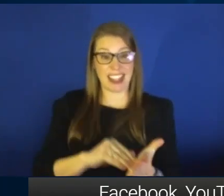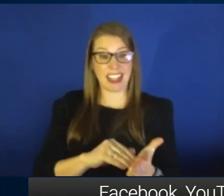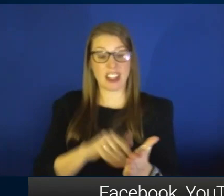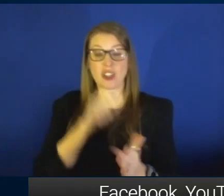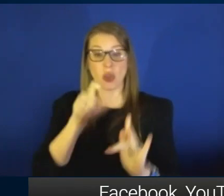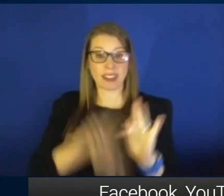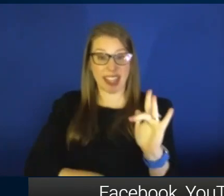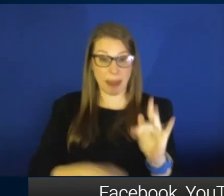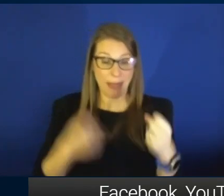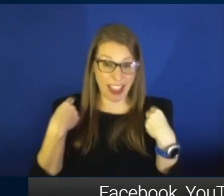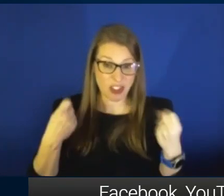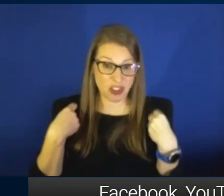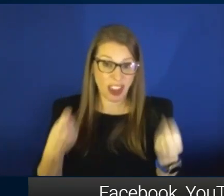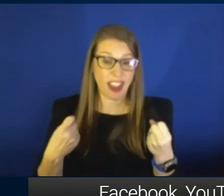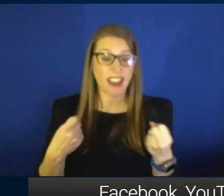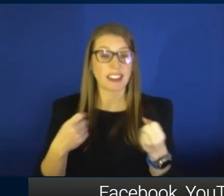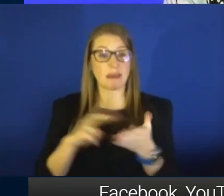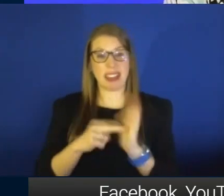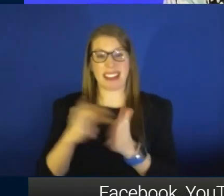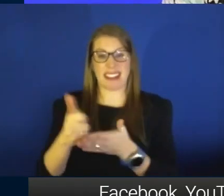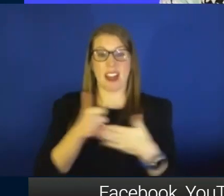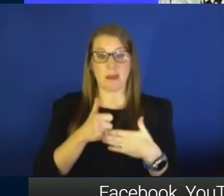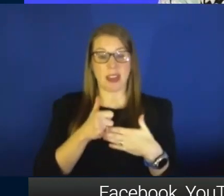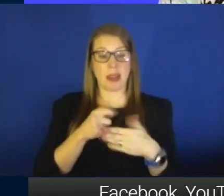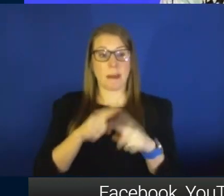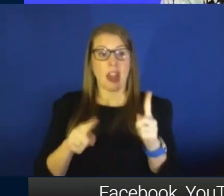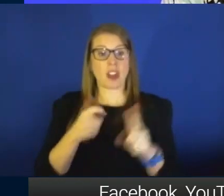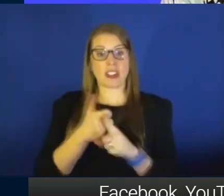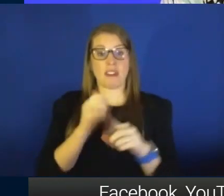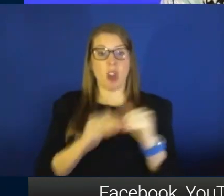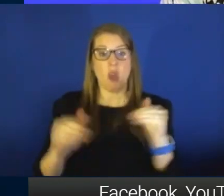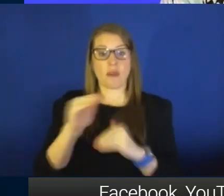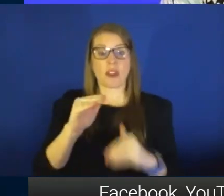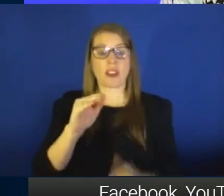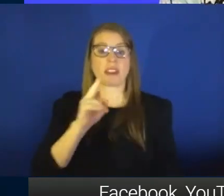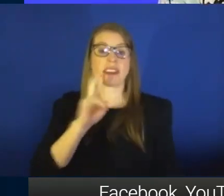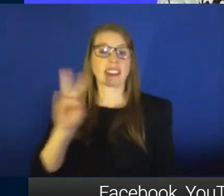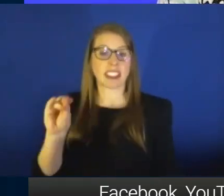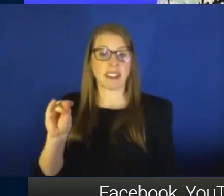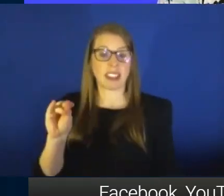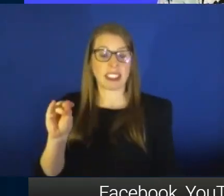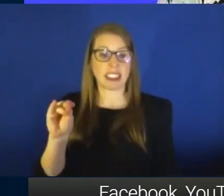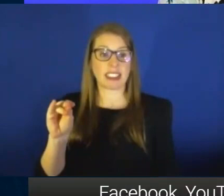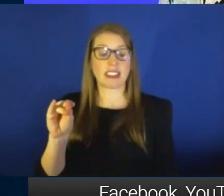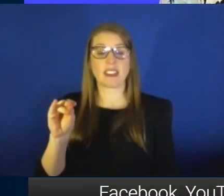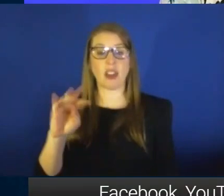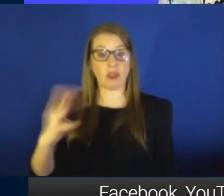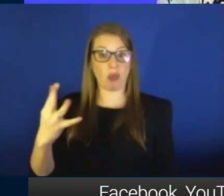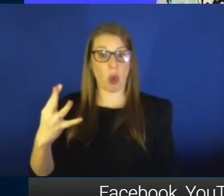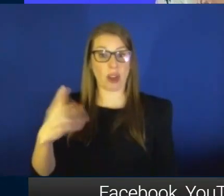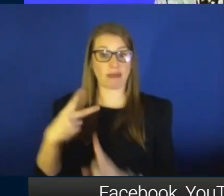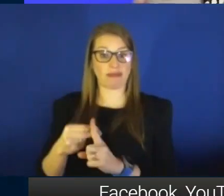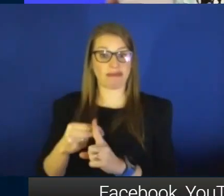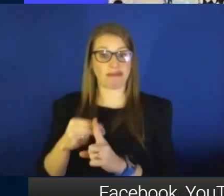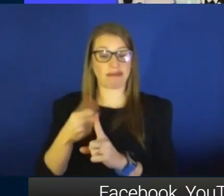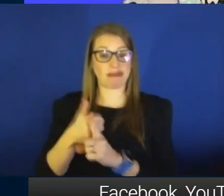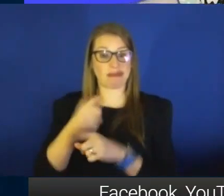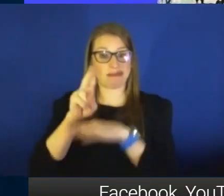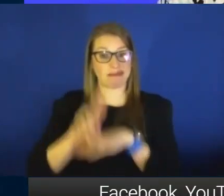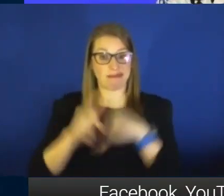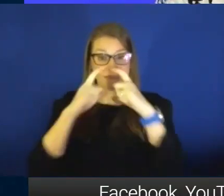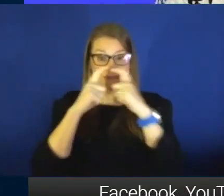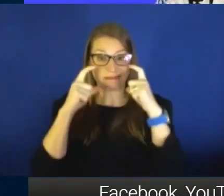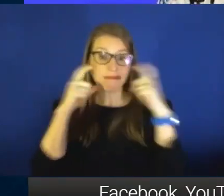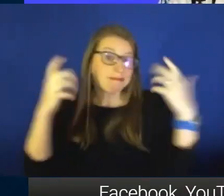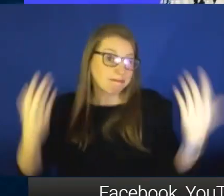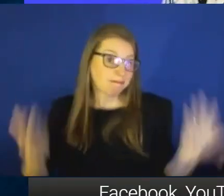exercise. That keeps us healthy. But she's over 70, but she has had her fourth shot, and she does wear a mask. So equate that for